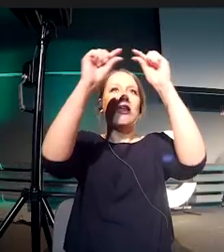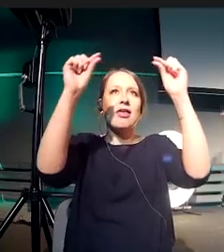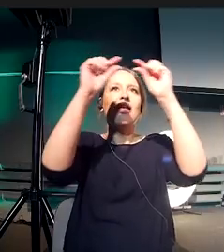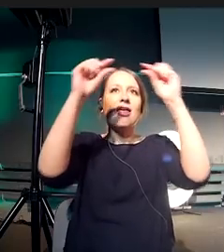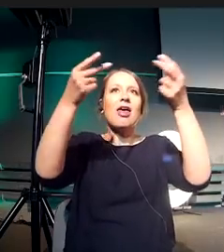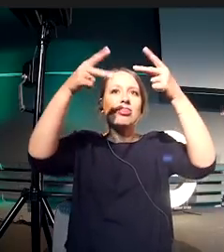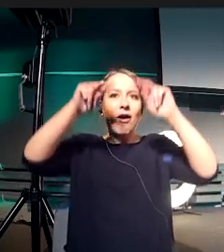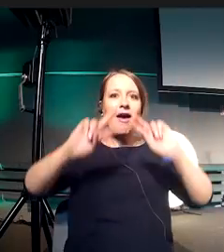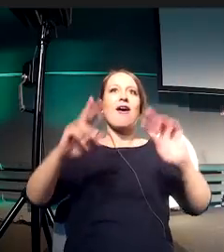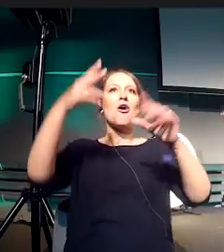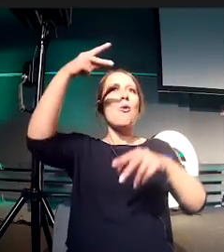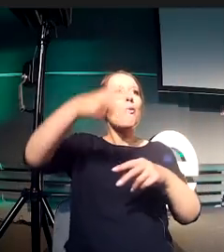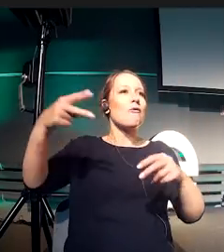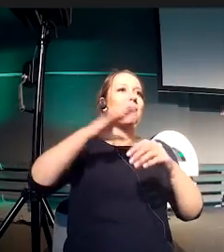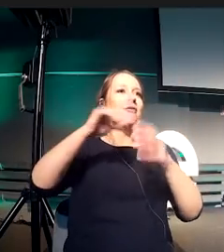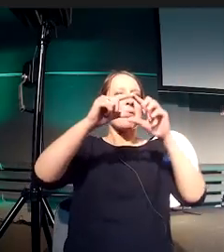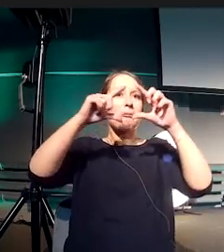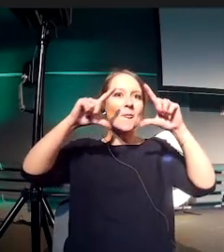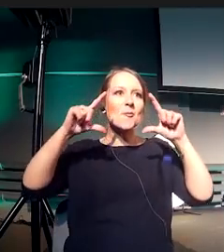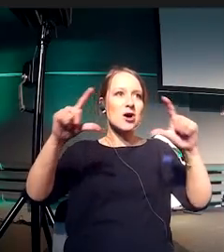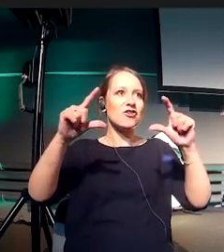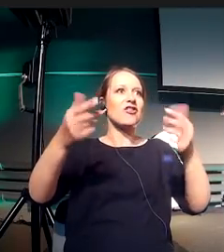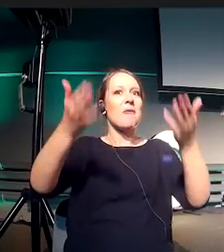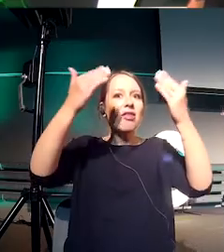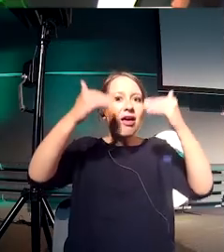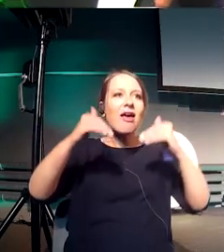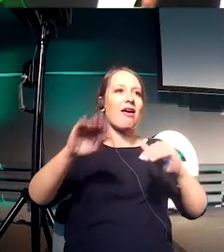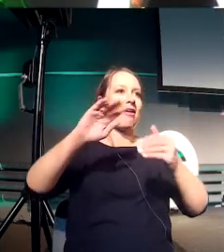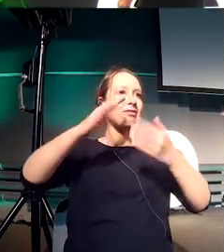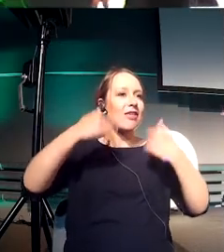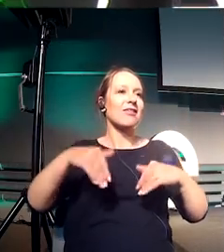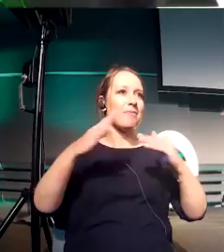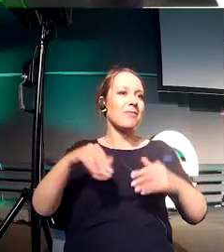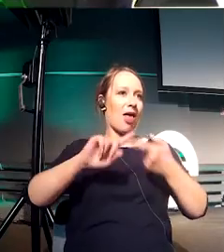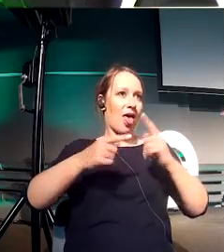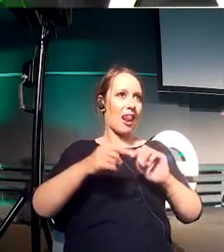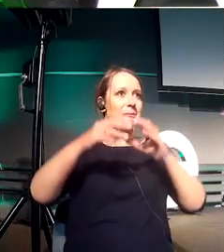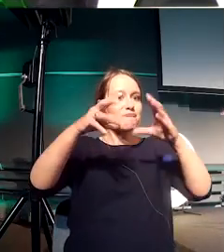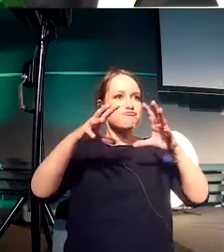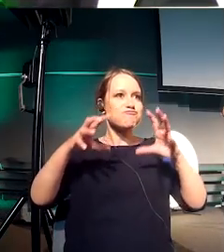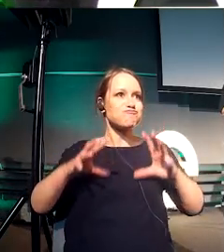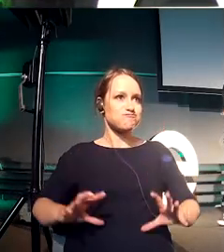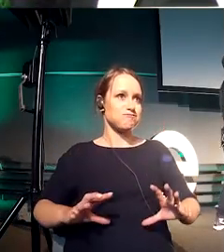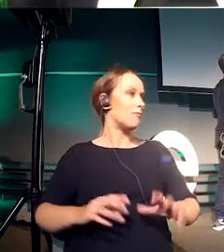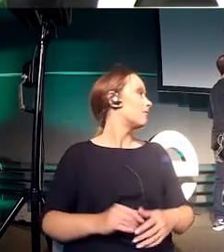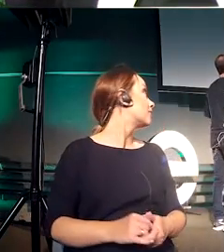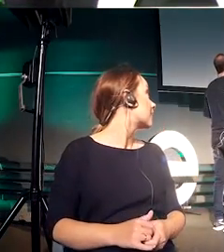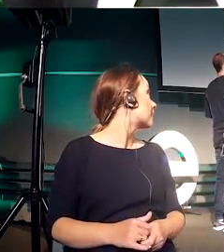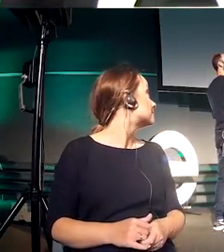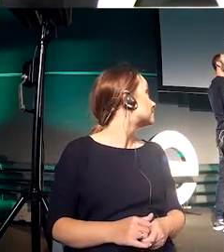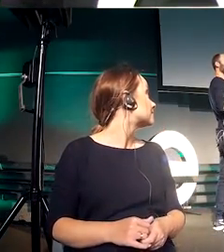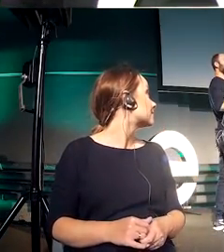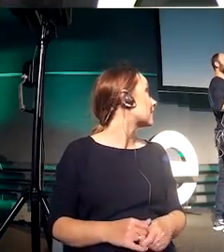and combine them together, and that will be the next one up that comes as the bigger part of the piece.